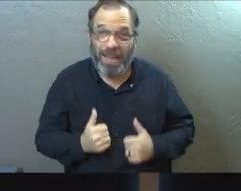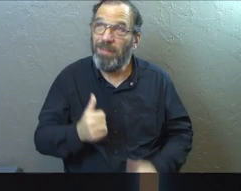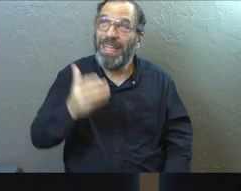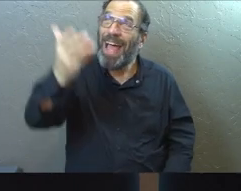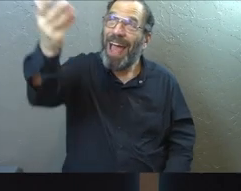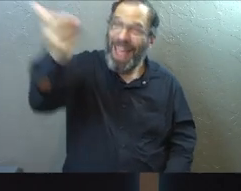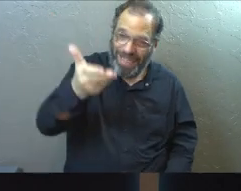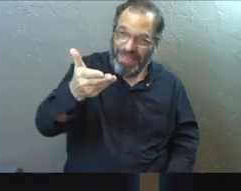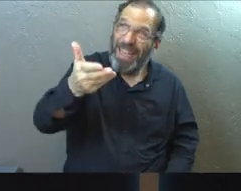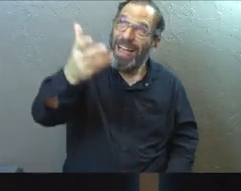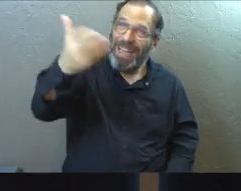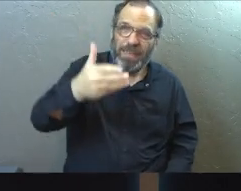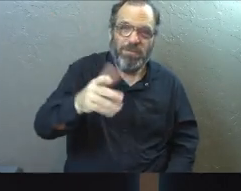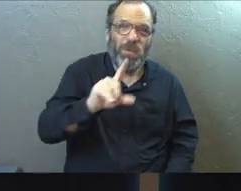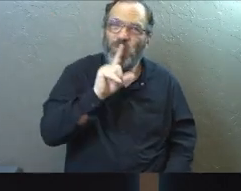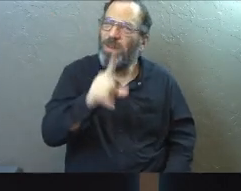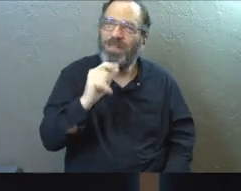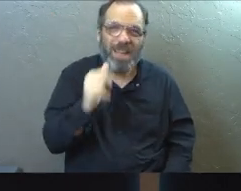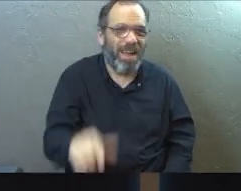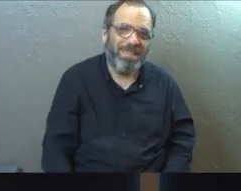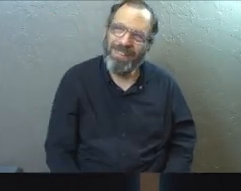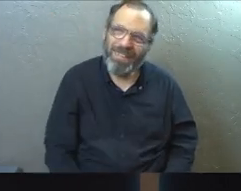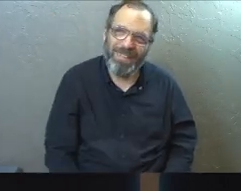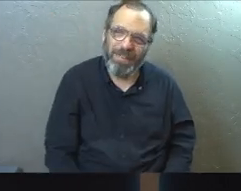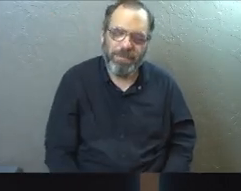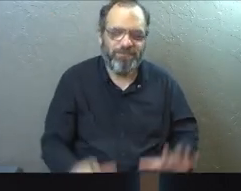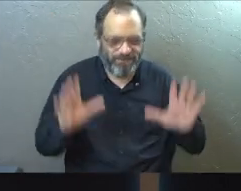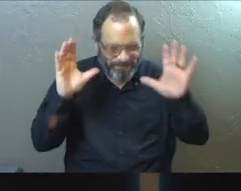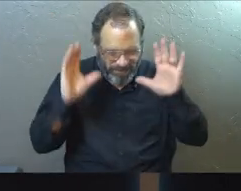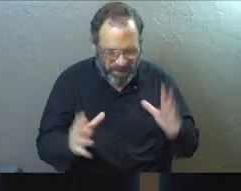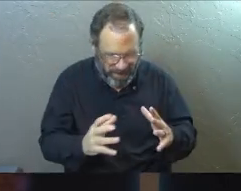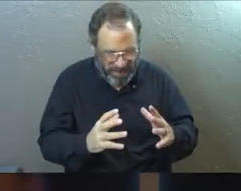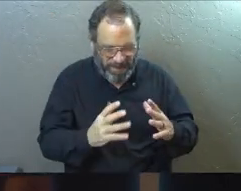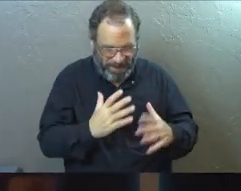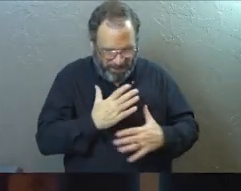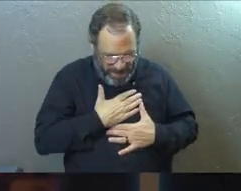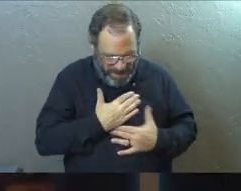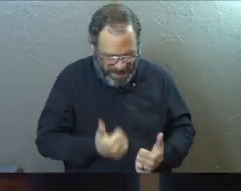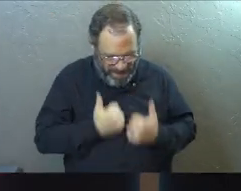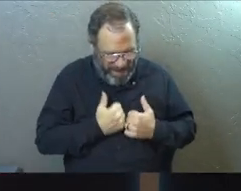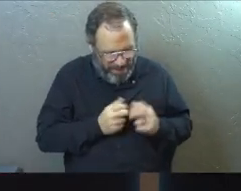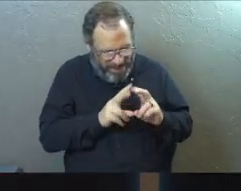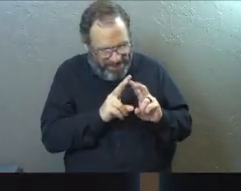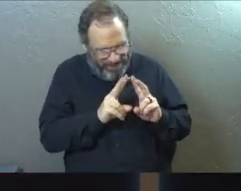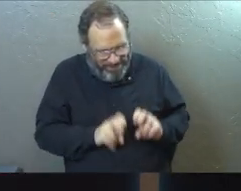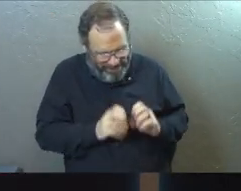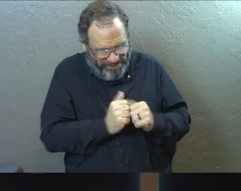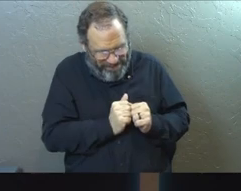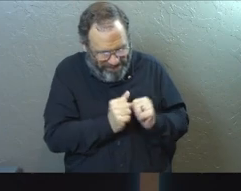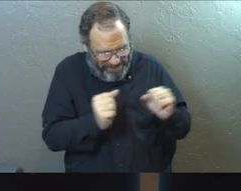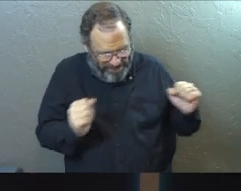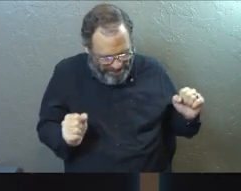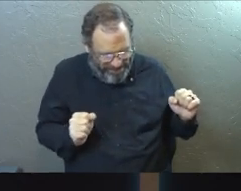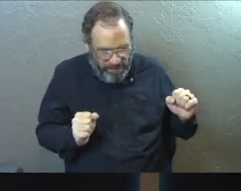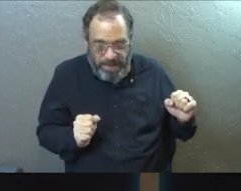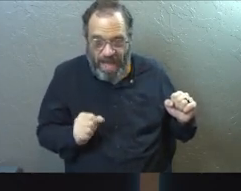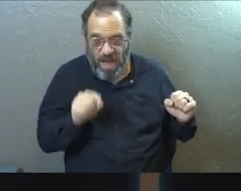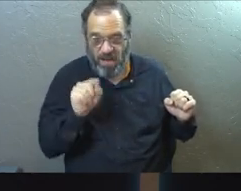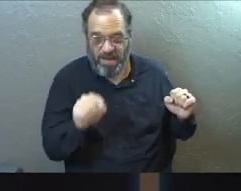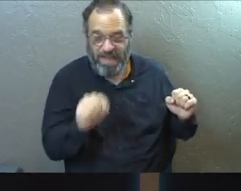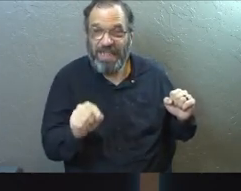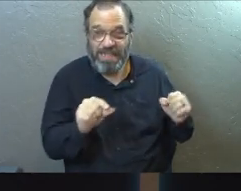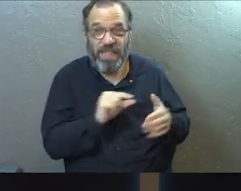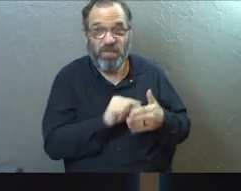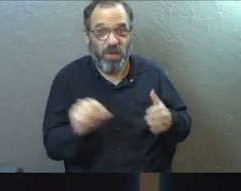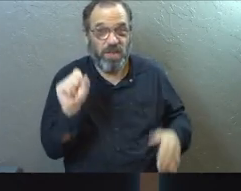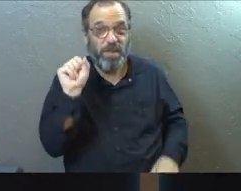invite God into that because it's not real. So I need to actually look at my life. And this next scripture we're going to look at is kind of the heart